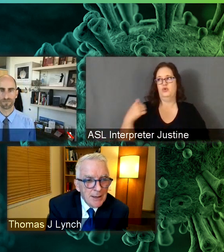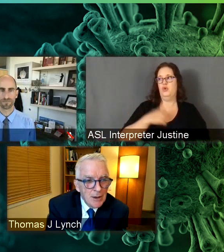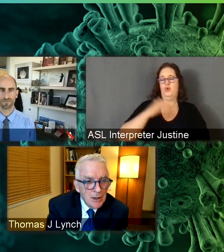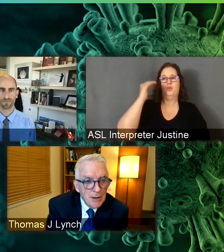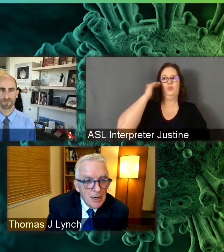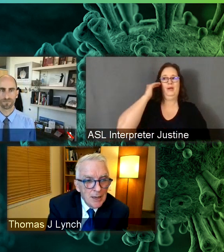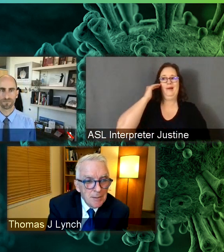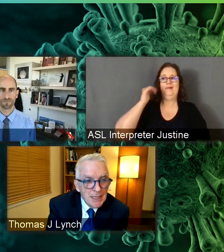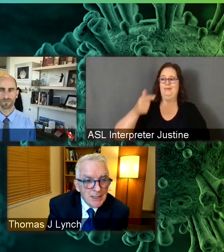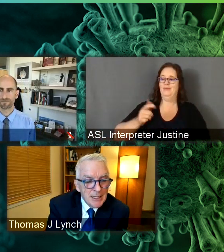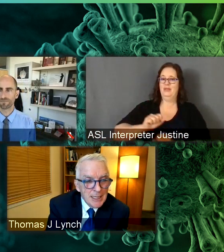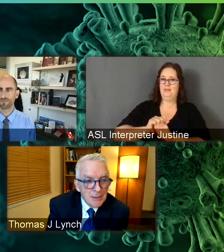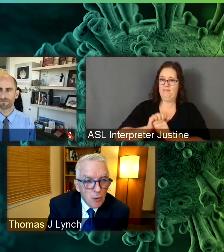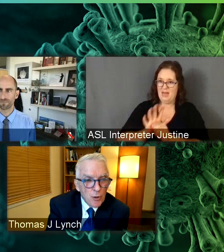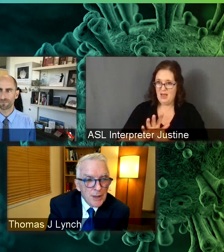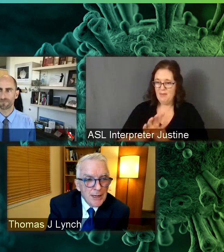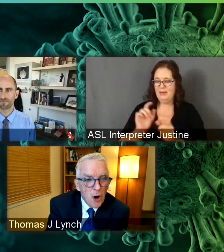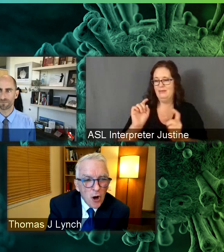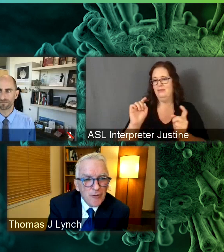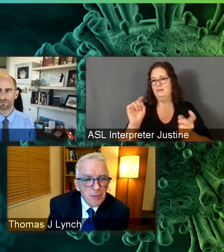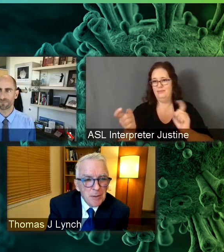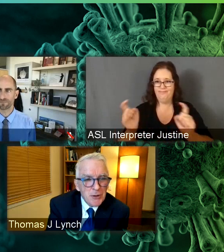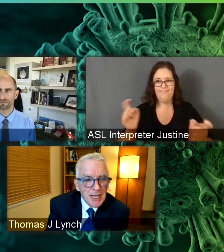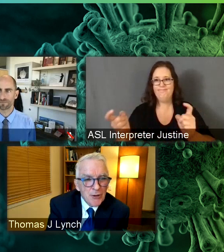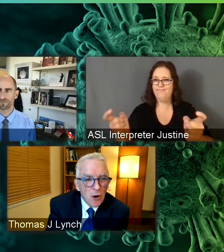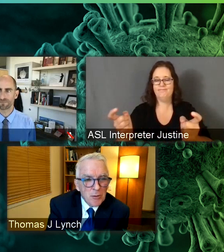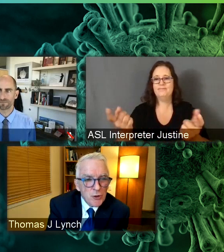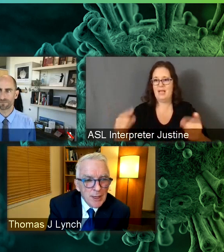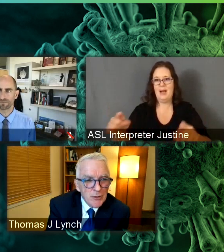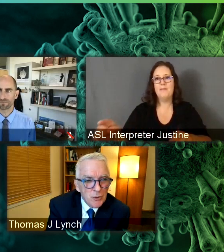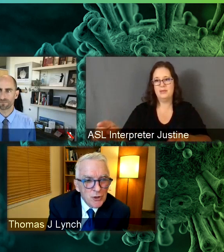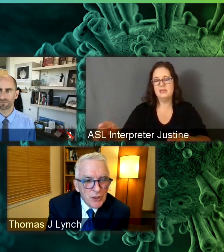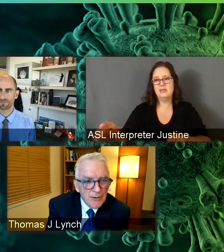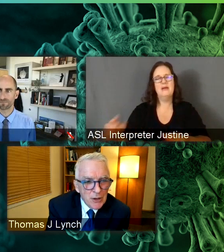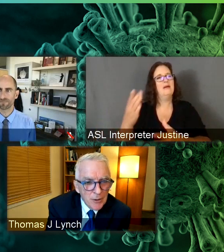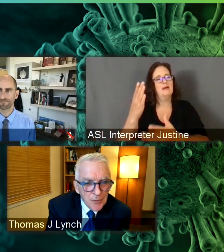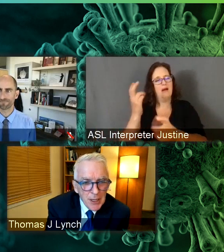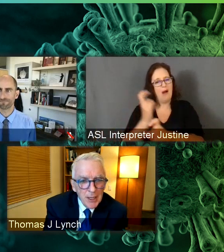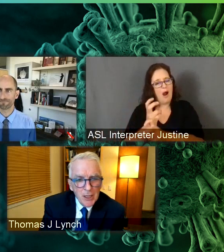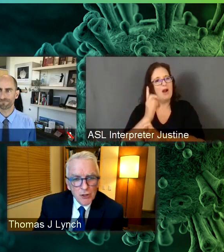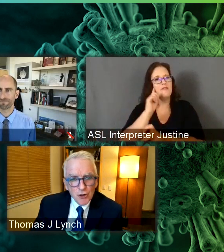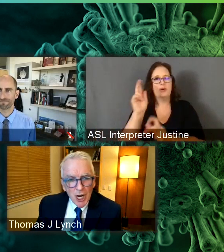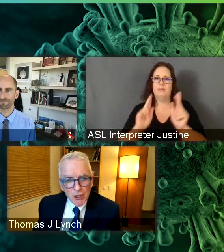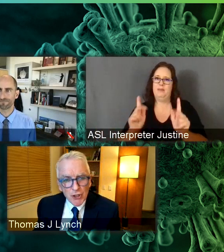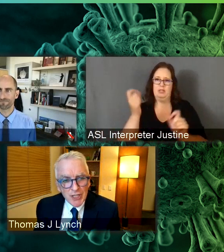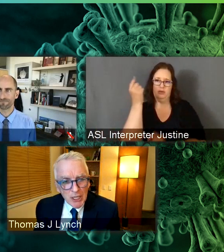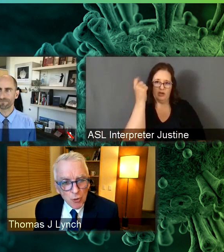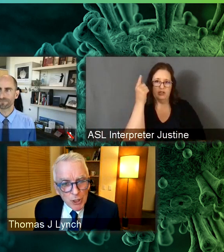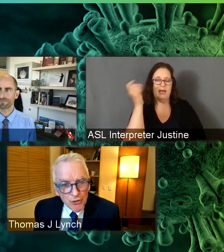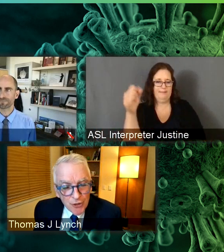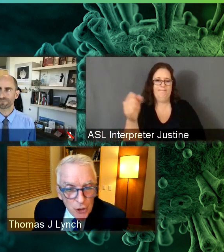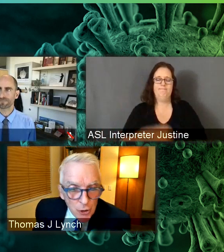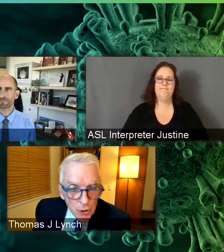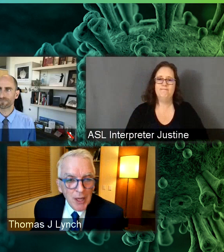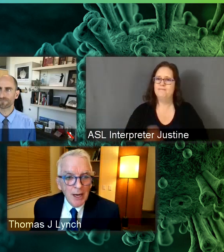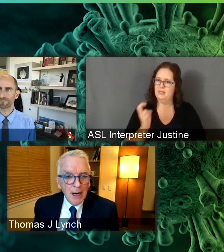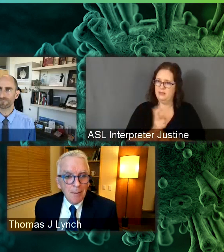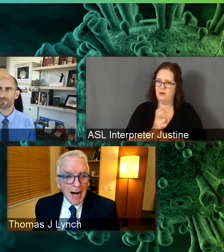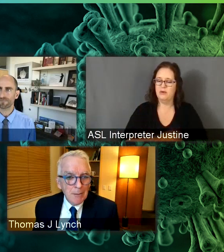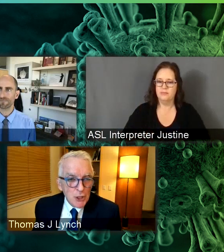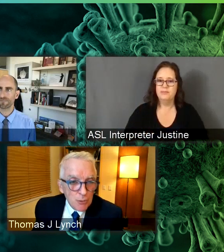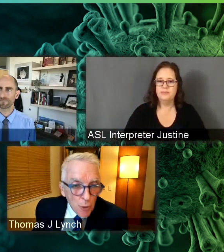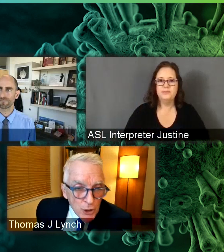pandemic is important and hard for people to get their arms around, which is difficult. So, Josh, this next one is for you.